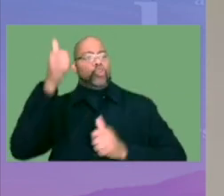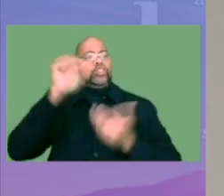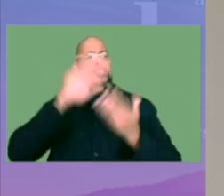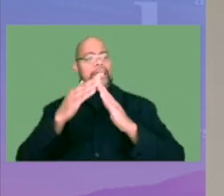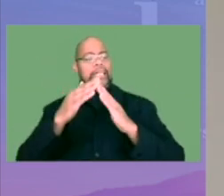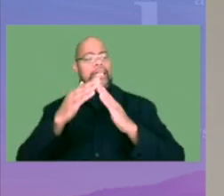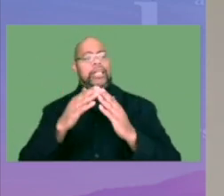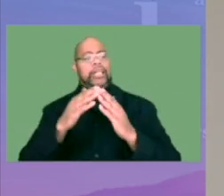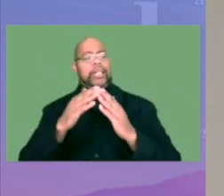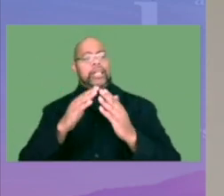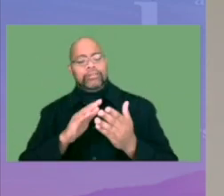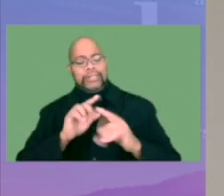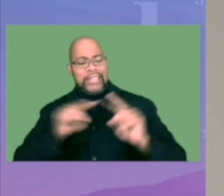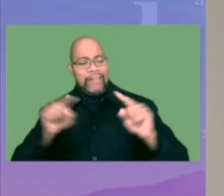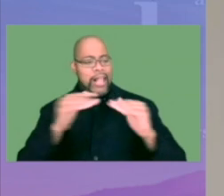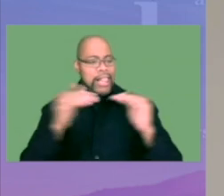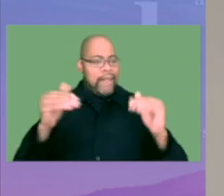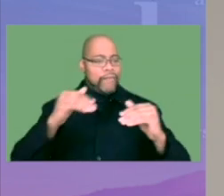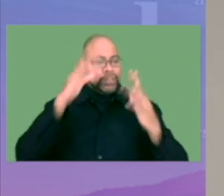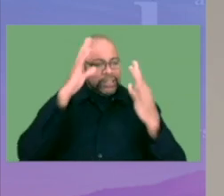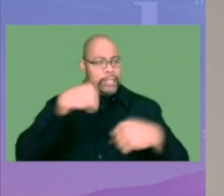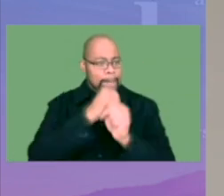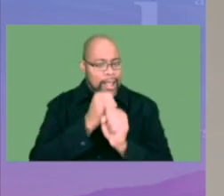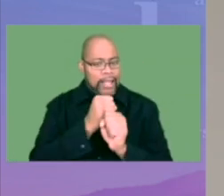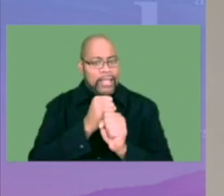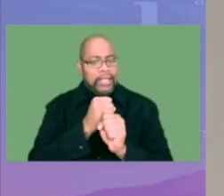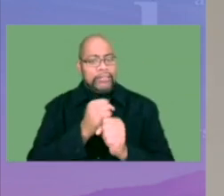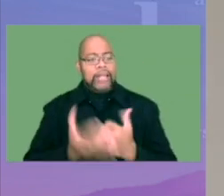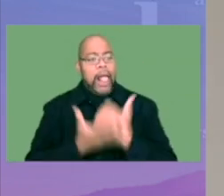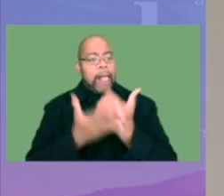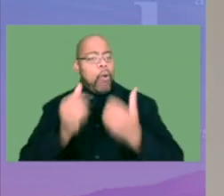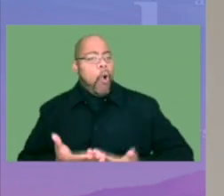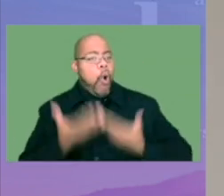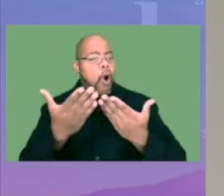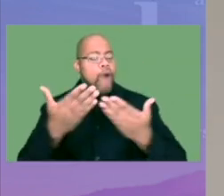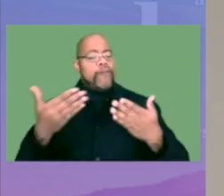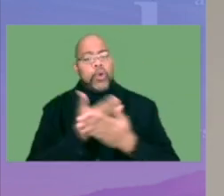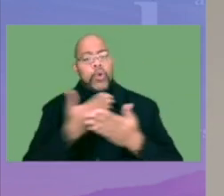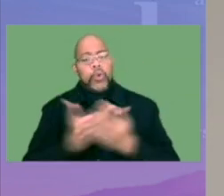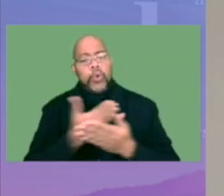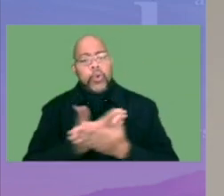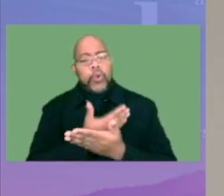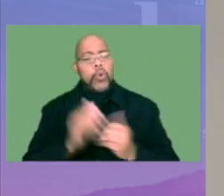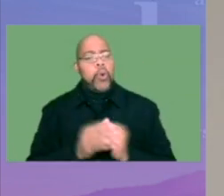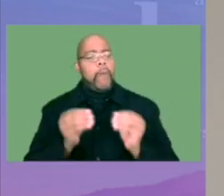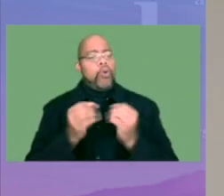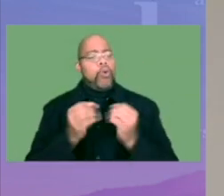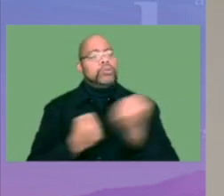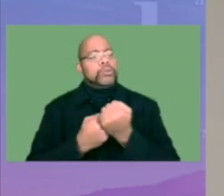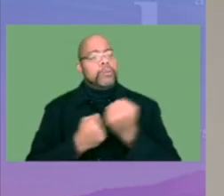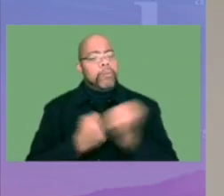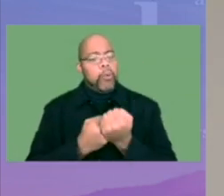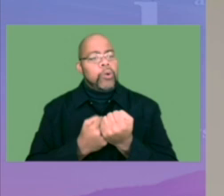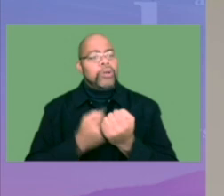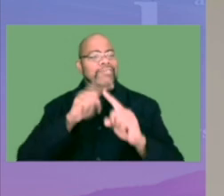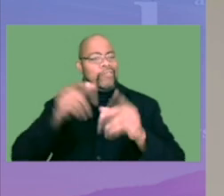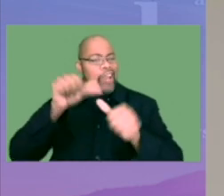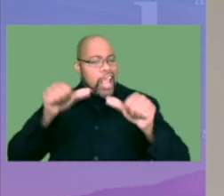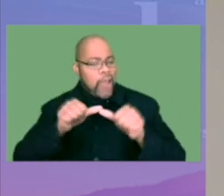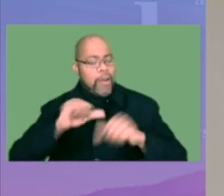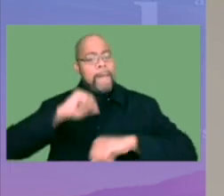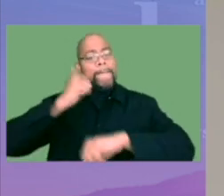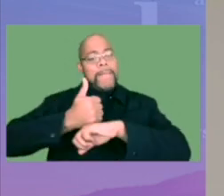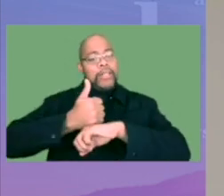some larger citywide and community level types of decision making in terms of offering new and more